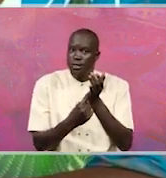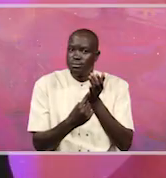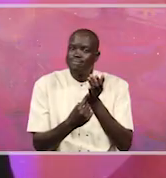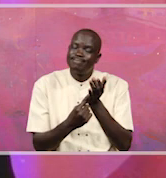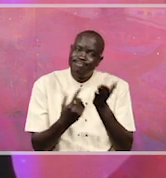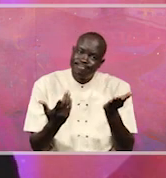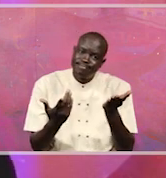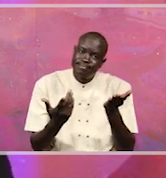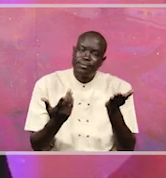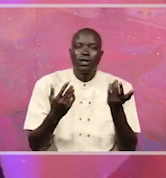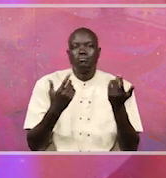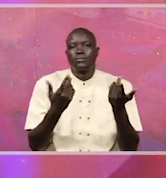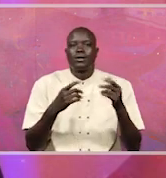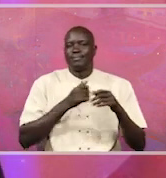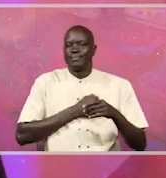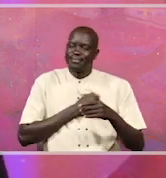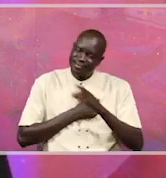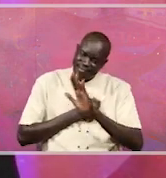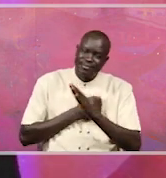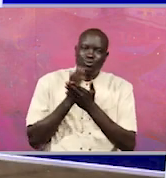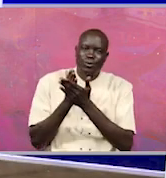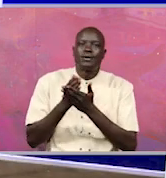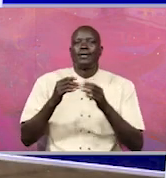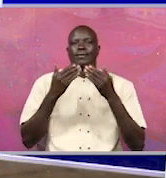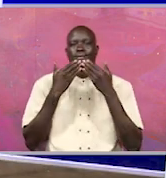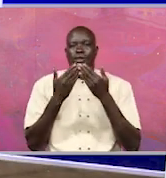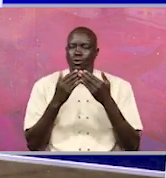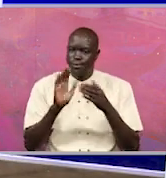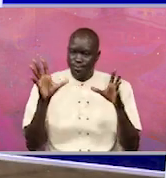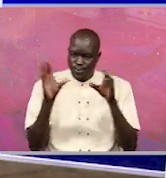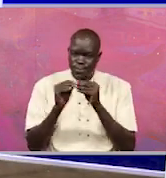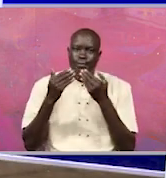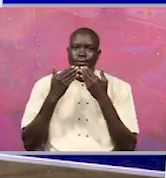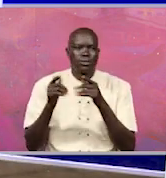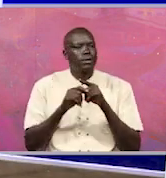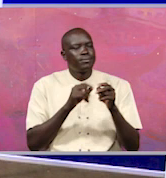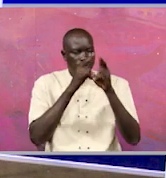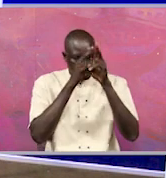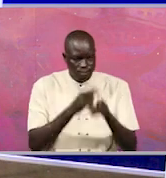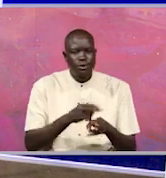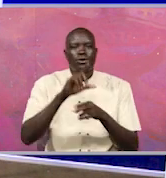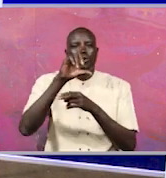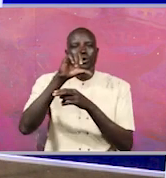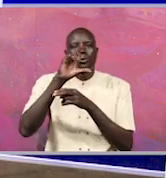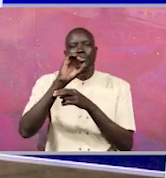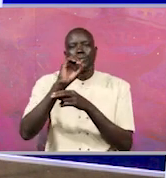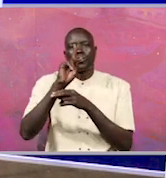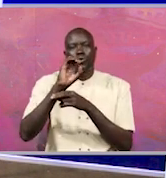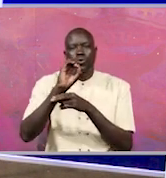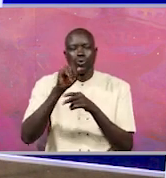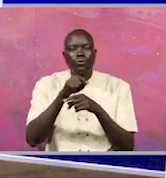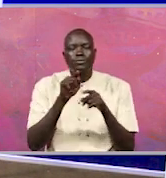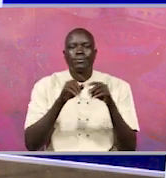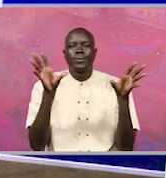Thank you very much. Maybe your conclusions. So, Honorable Simon Lokodo, please give us your conclusions